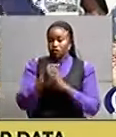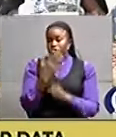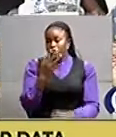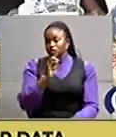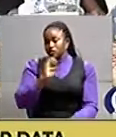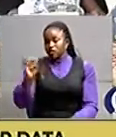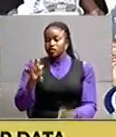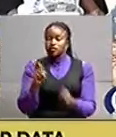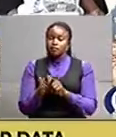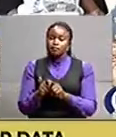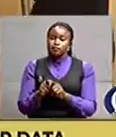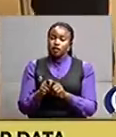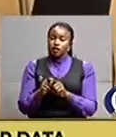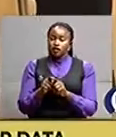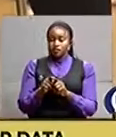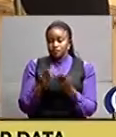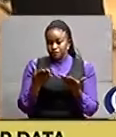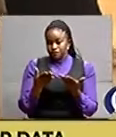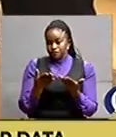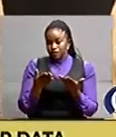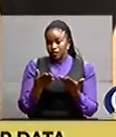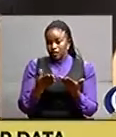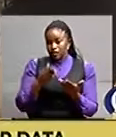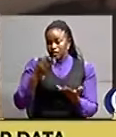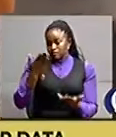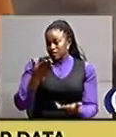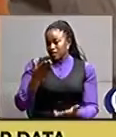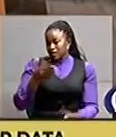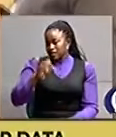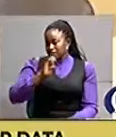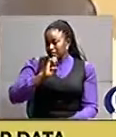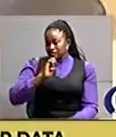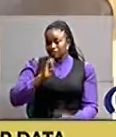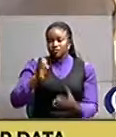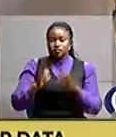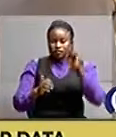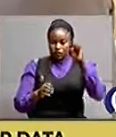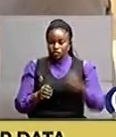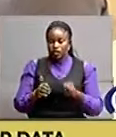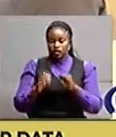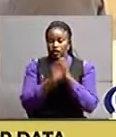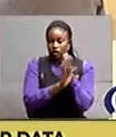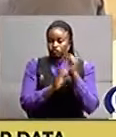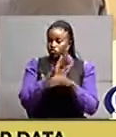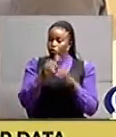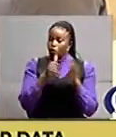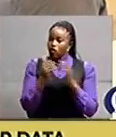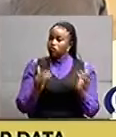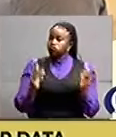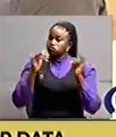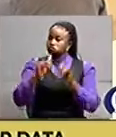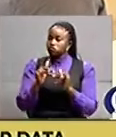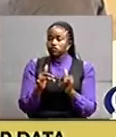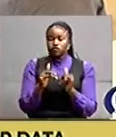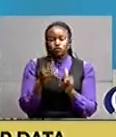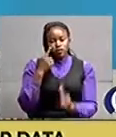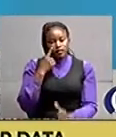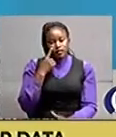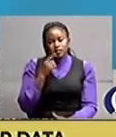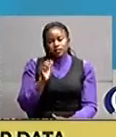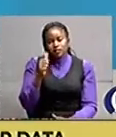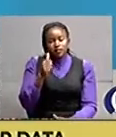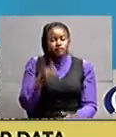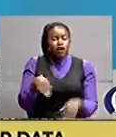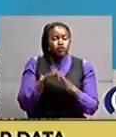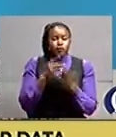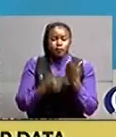African countries met in Entebbe, Uganda's international gateway to deliberate on what they underscored. That is